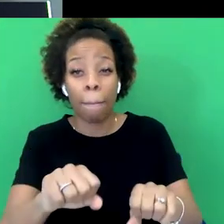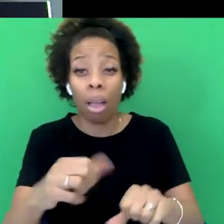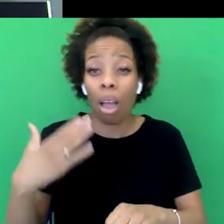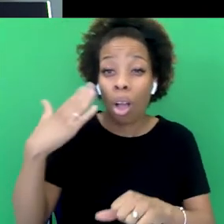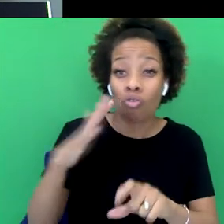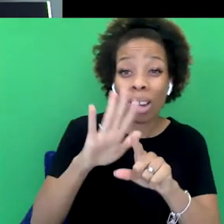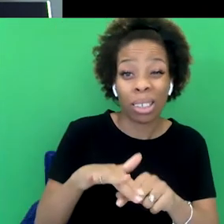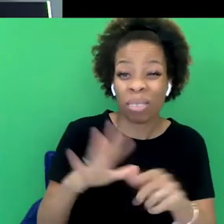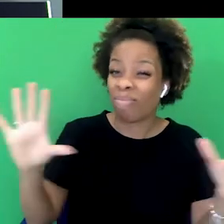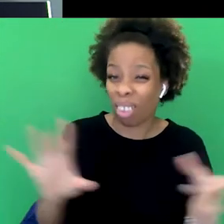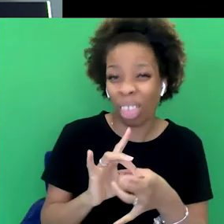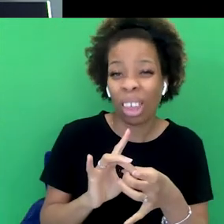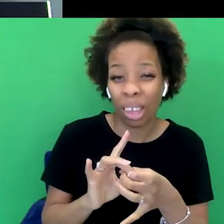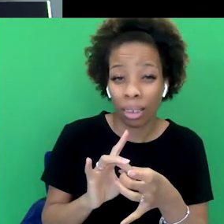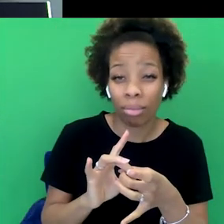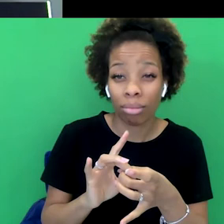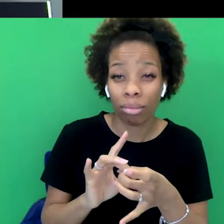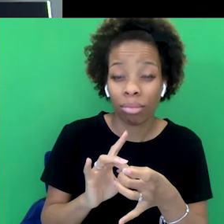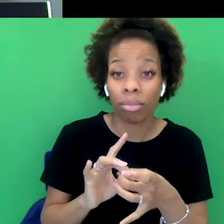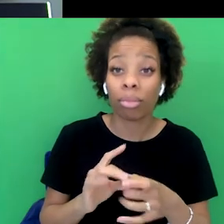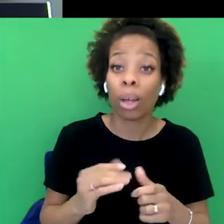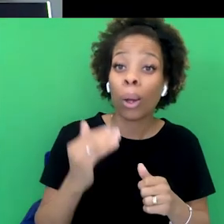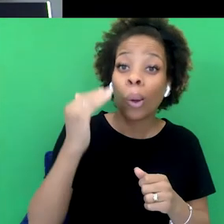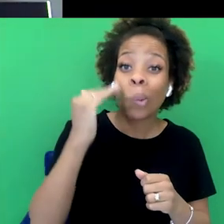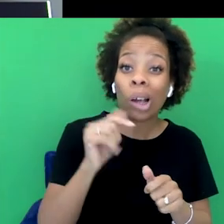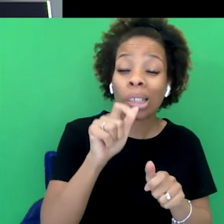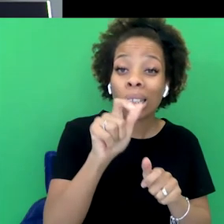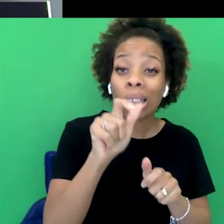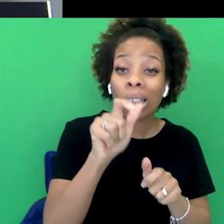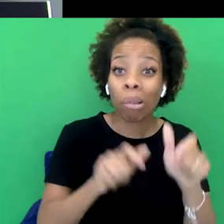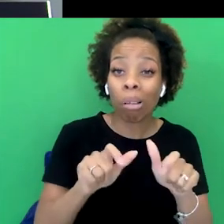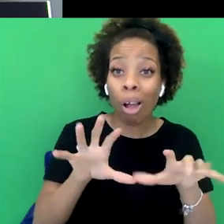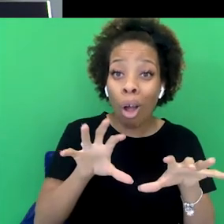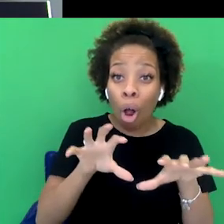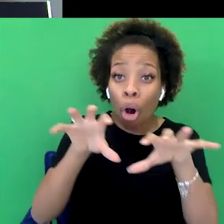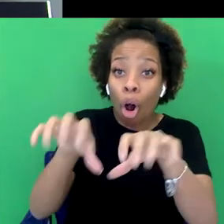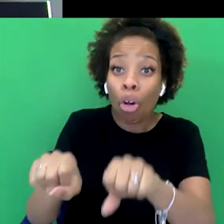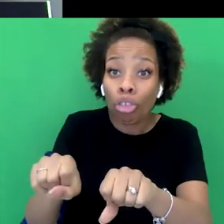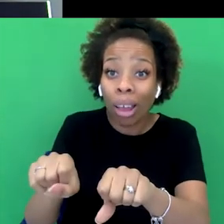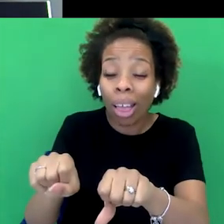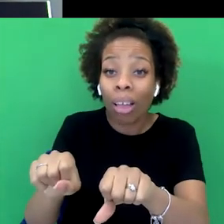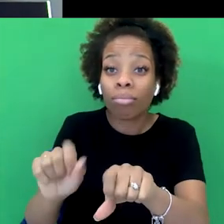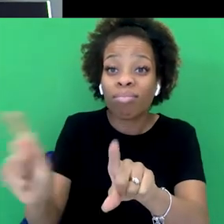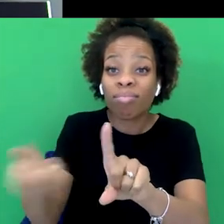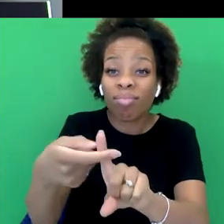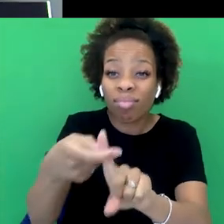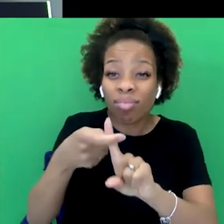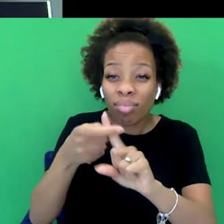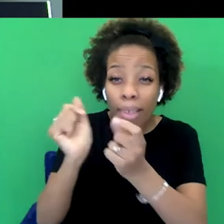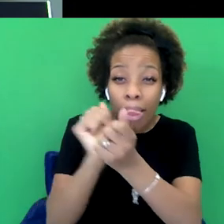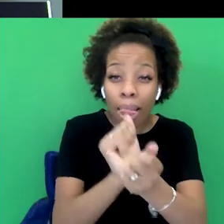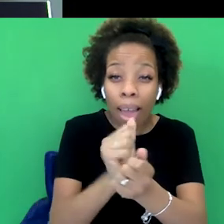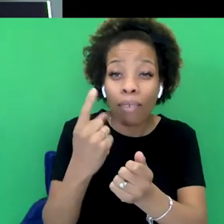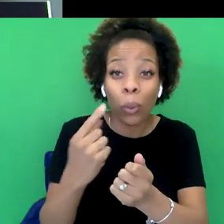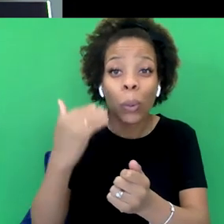You're talking about white people conquering and sometimes enslaving brown people. And the reason I think we have institutional